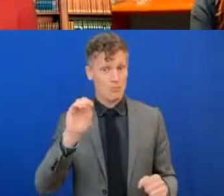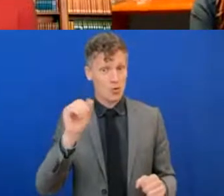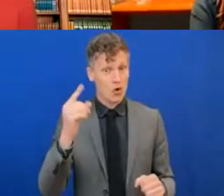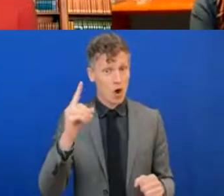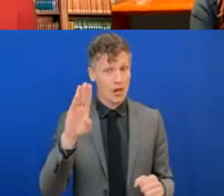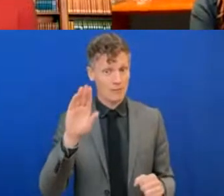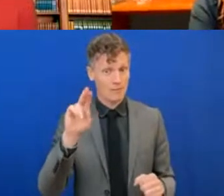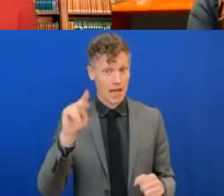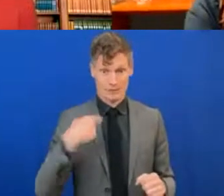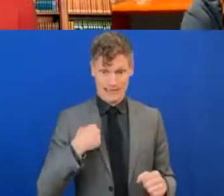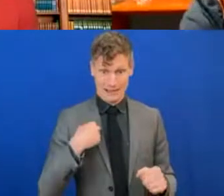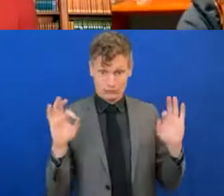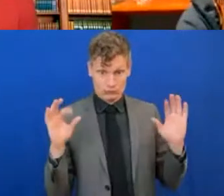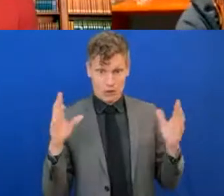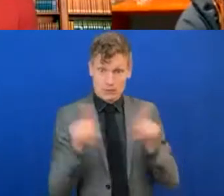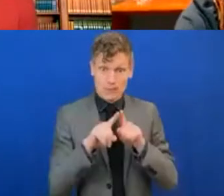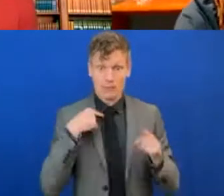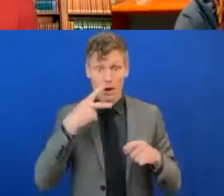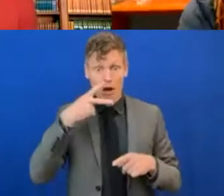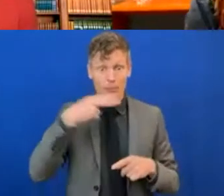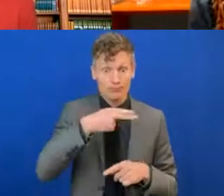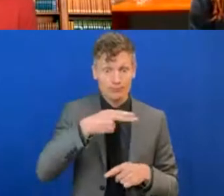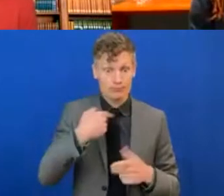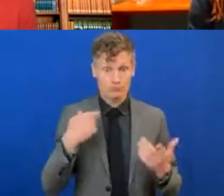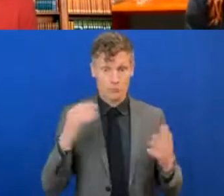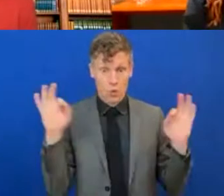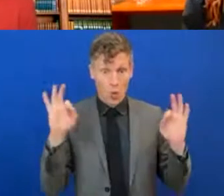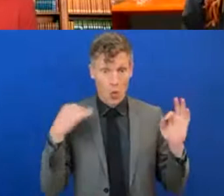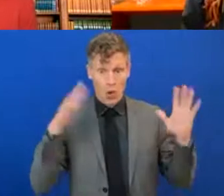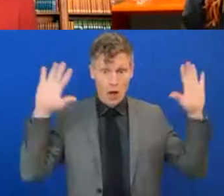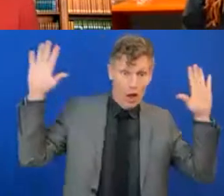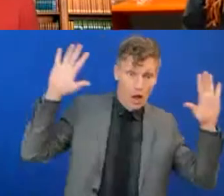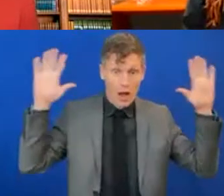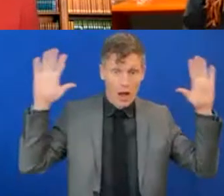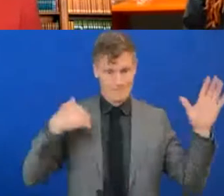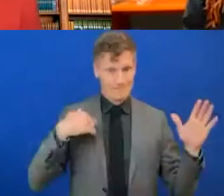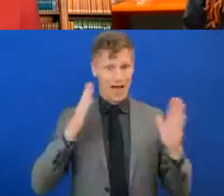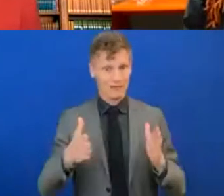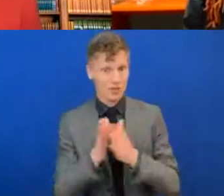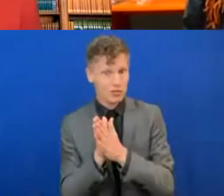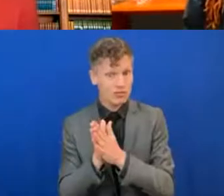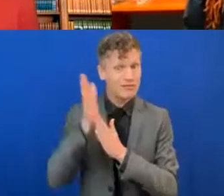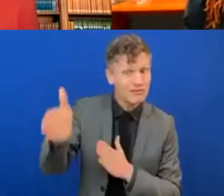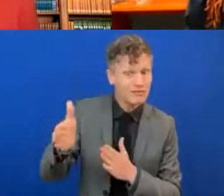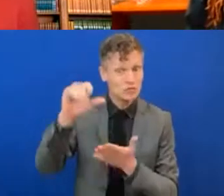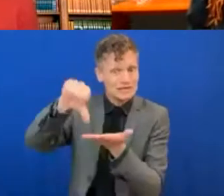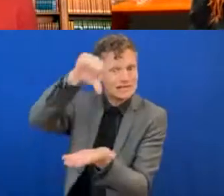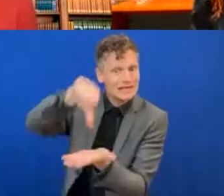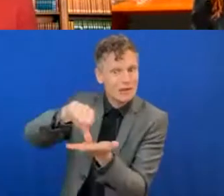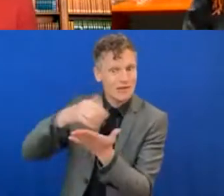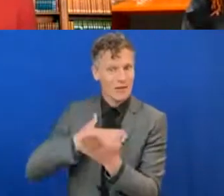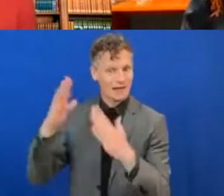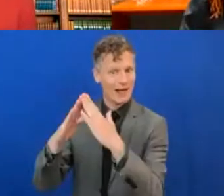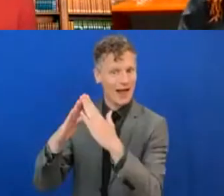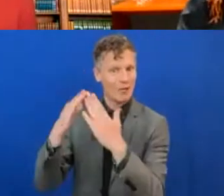drive home my mission of access. So, I had to move, basically, into the town centre to get new Wi-Fi. And I suppose my mission, and I suppose